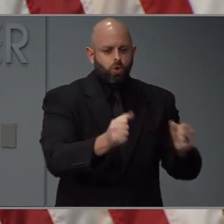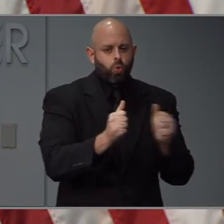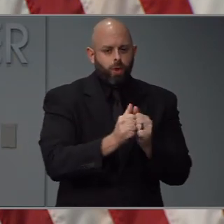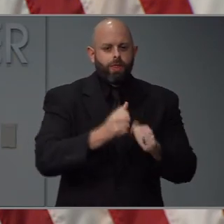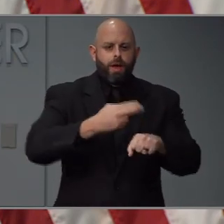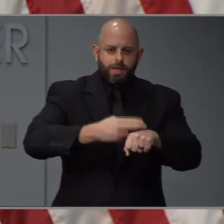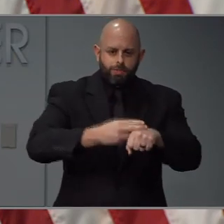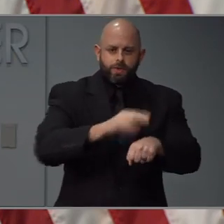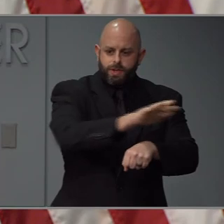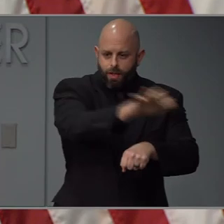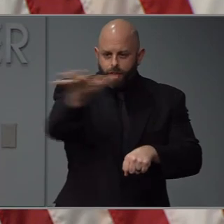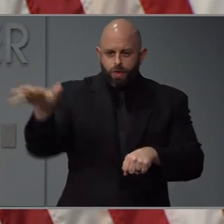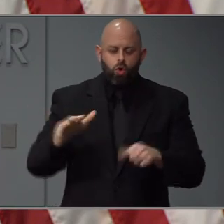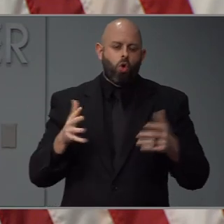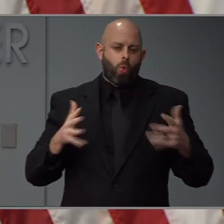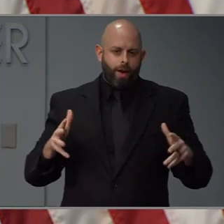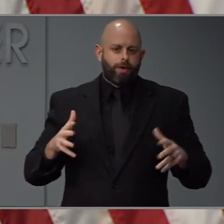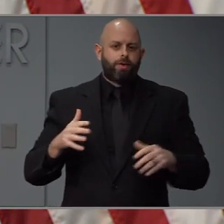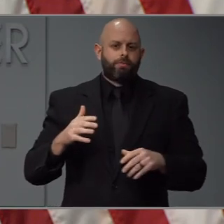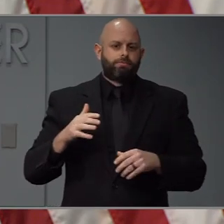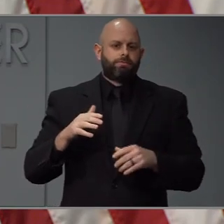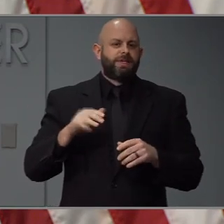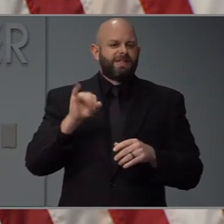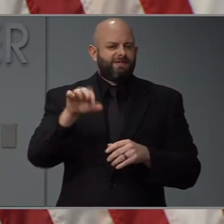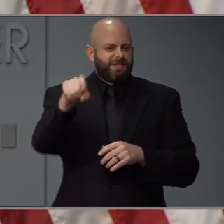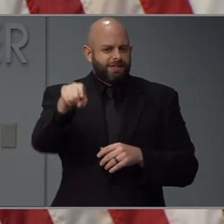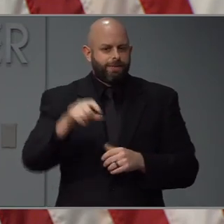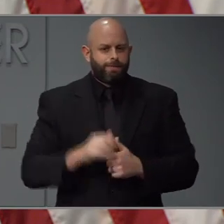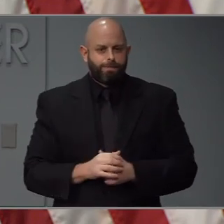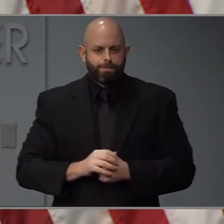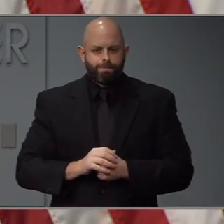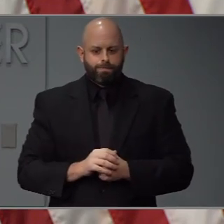organizations throughout the state on an as-needed basis.